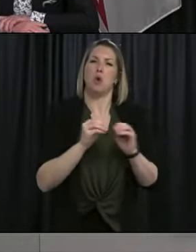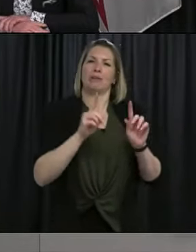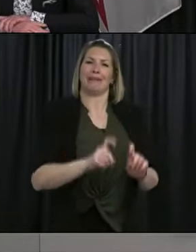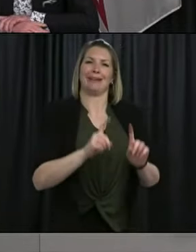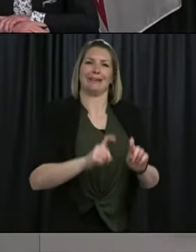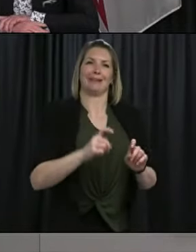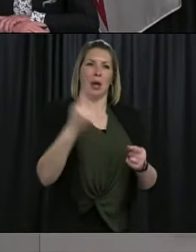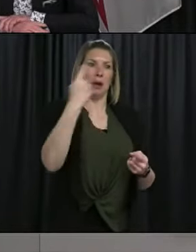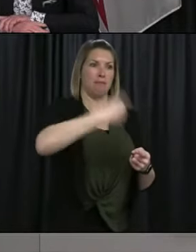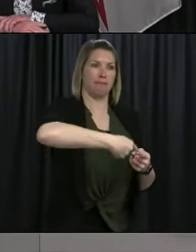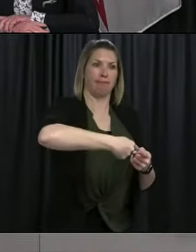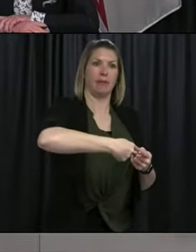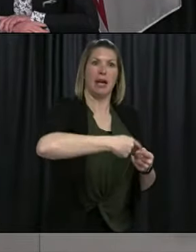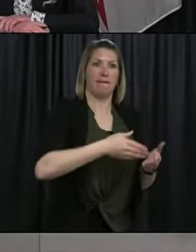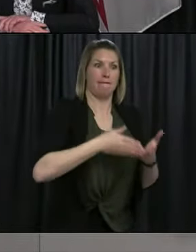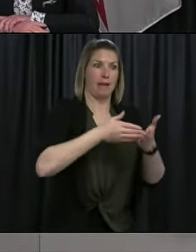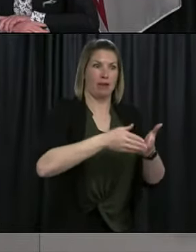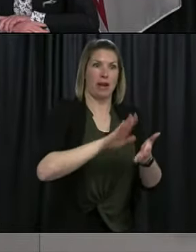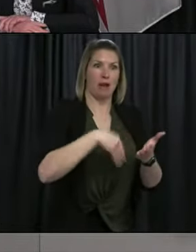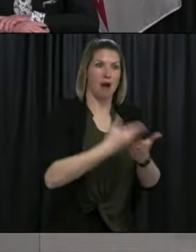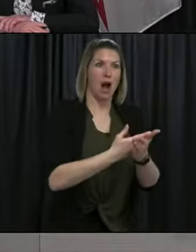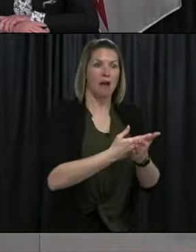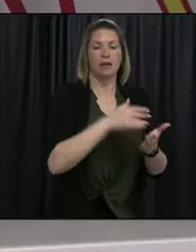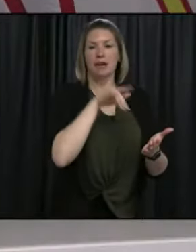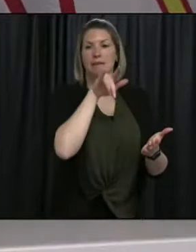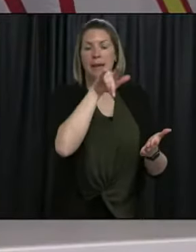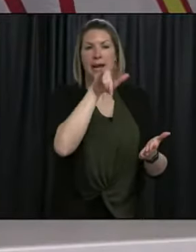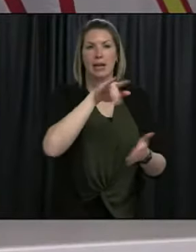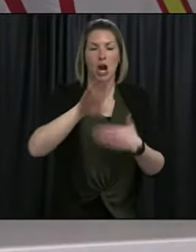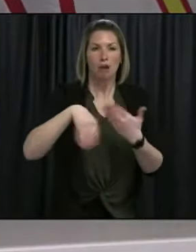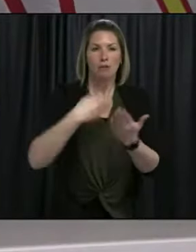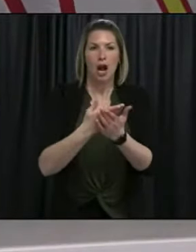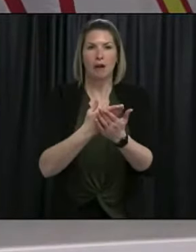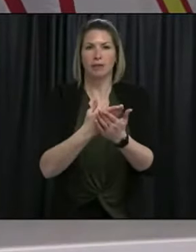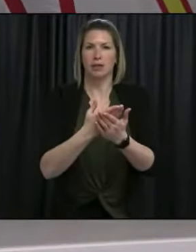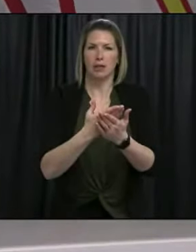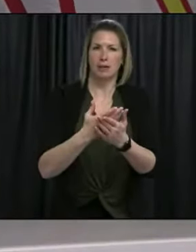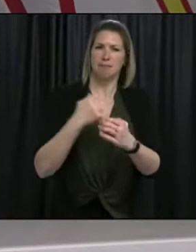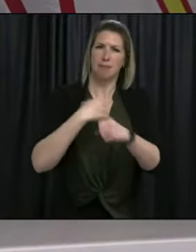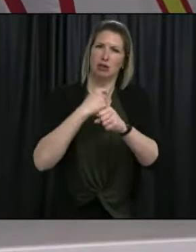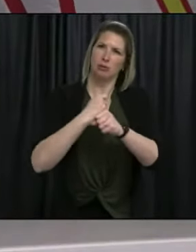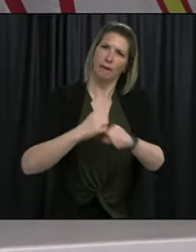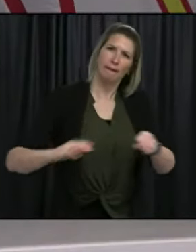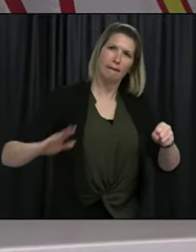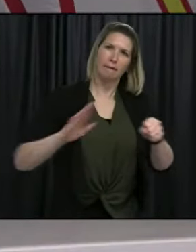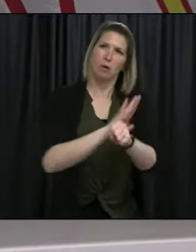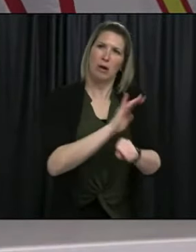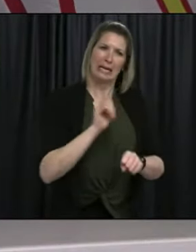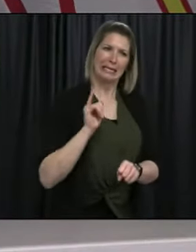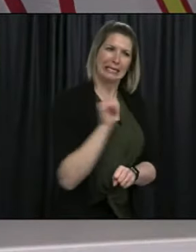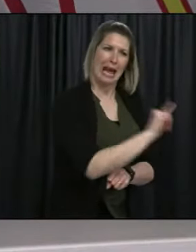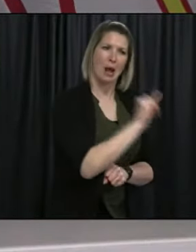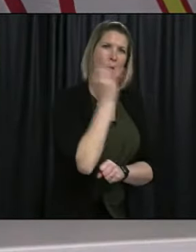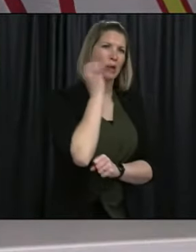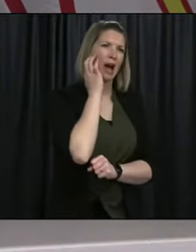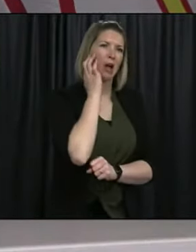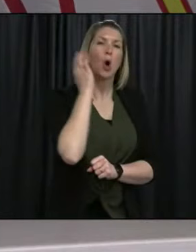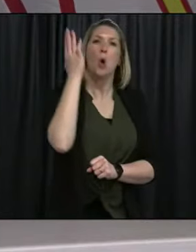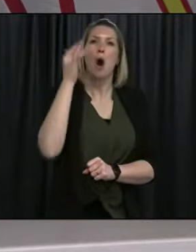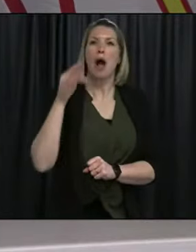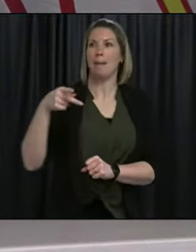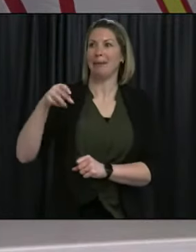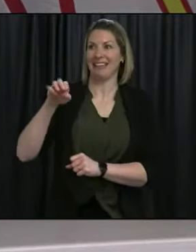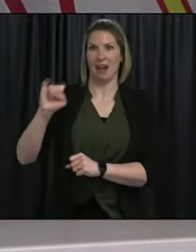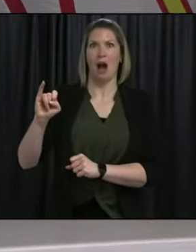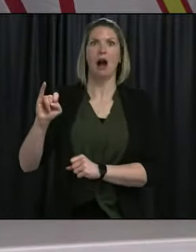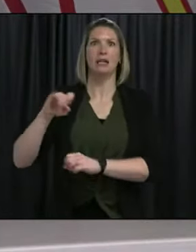that risk? So we are looking at both of those options. As I said last week, we want to make sure we get it right. We have to make sure that,